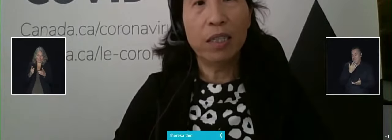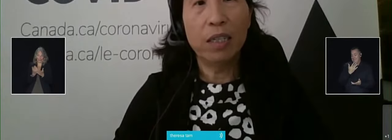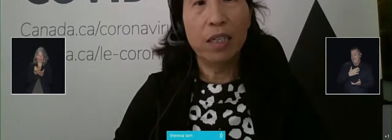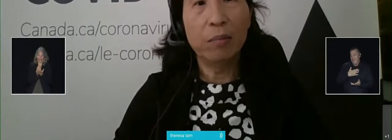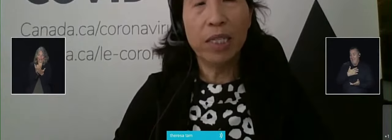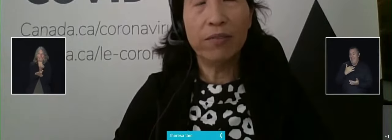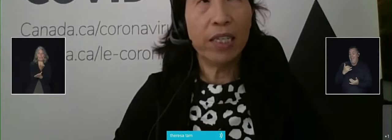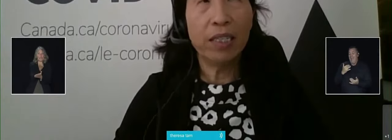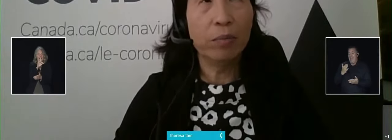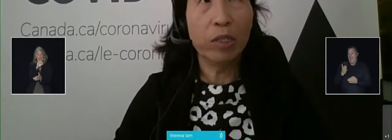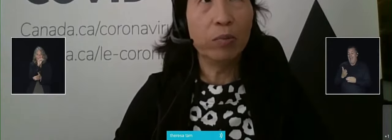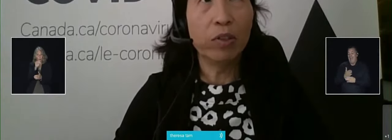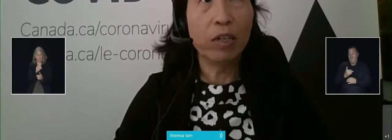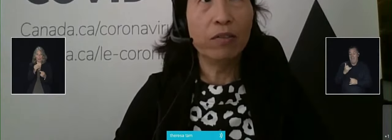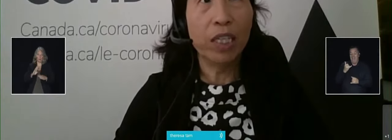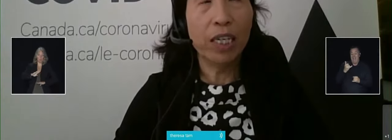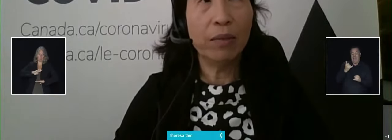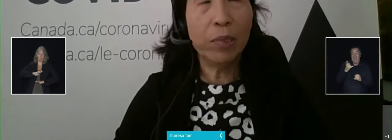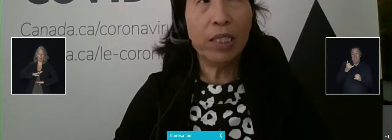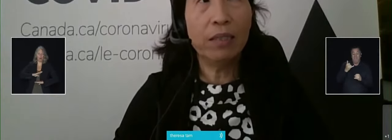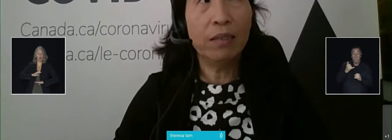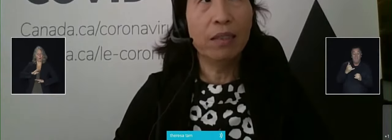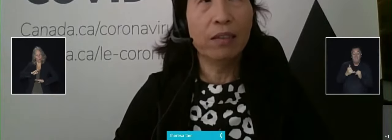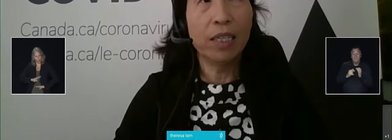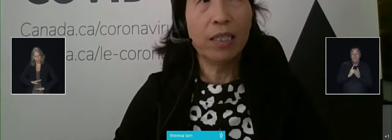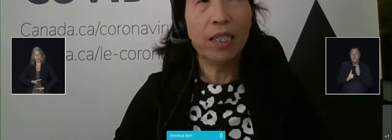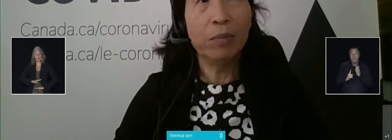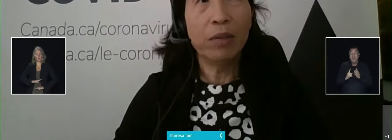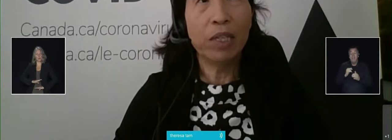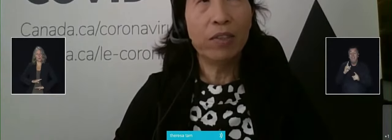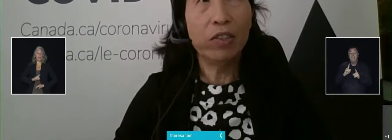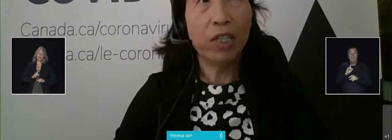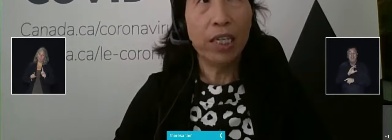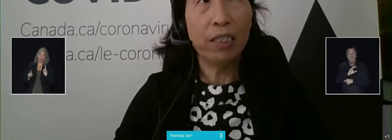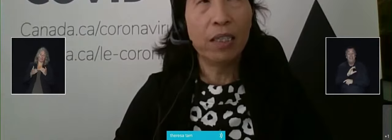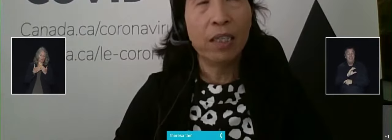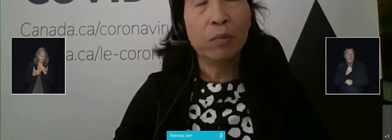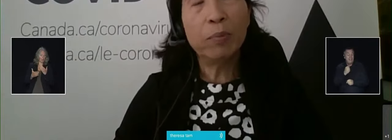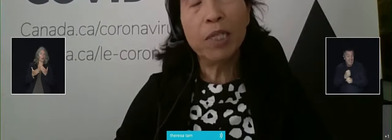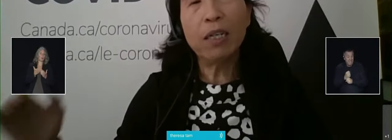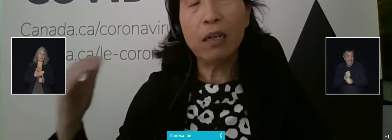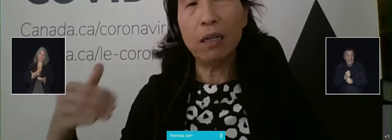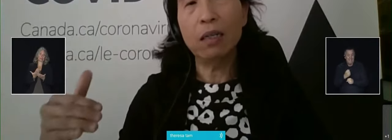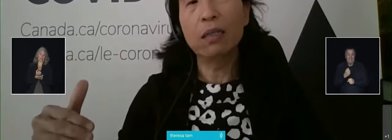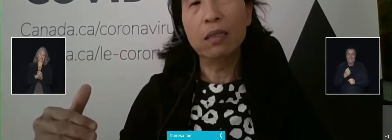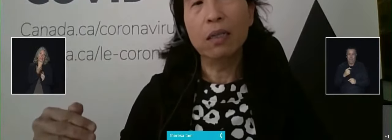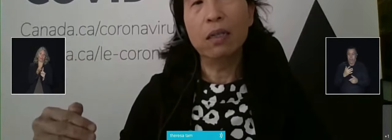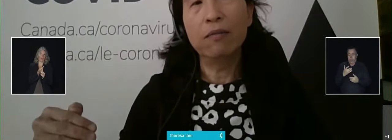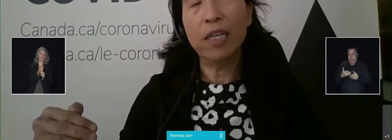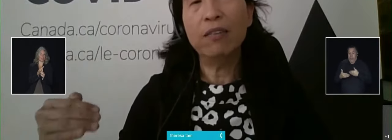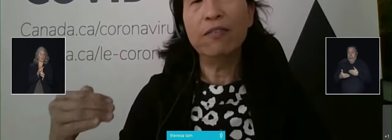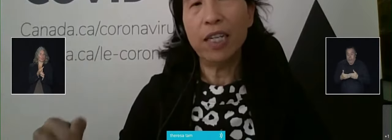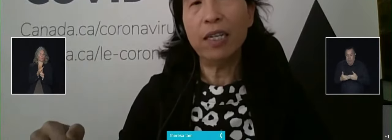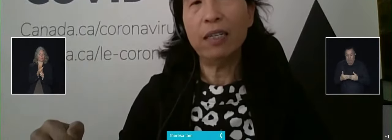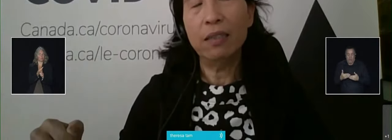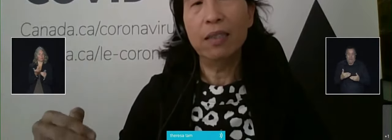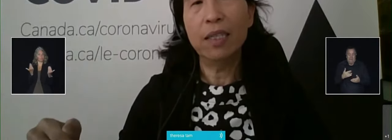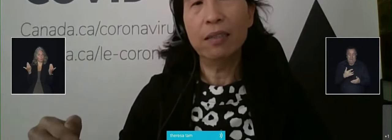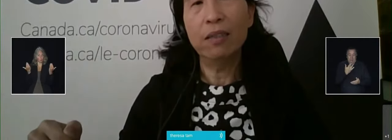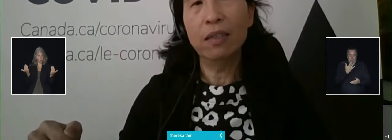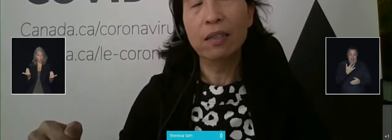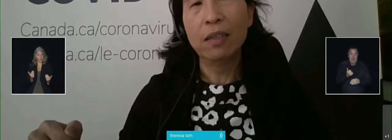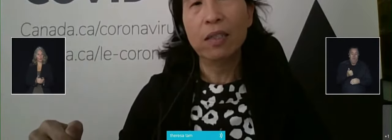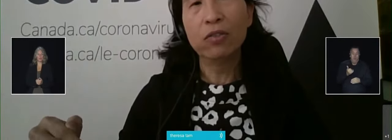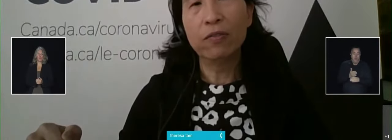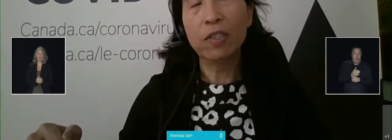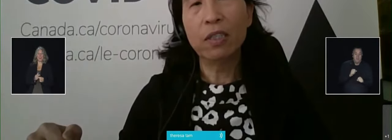But as fast as possible after that. But it's, you know, at the same time, never too late. But because of how fast